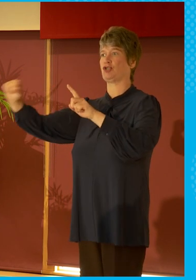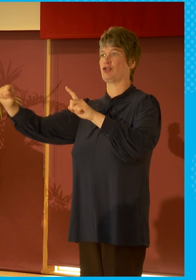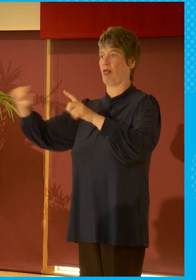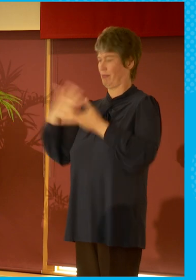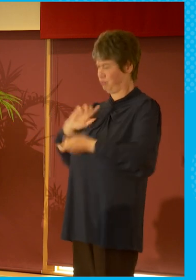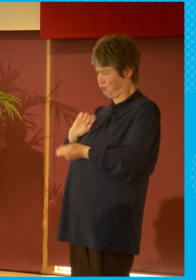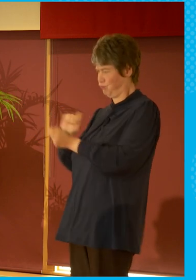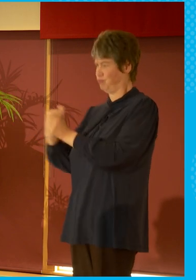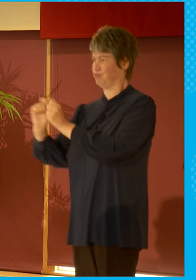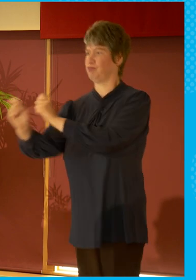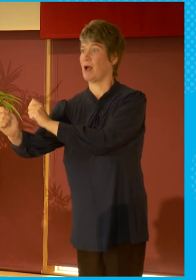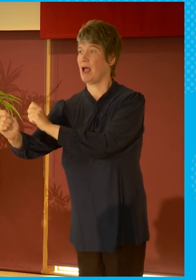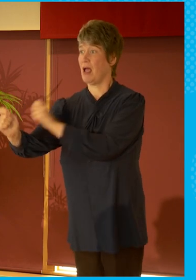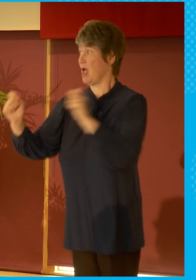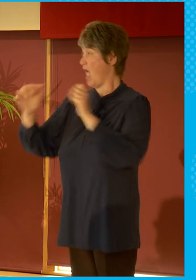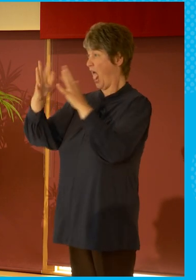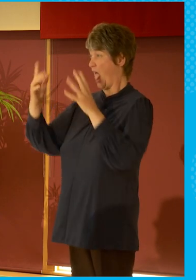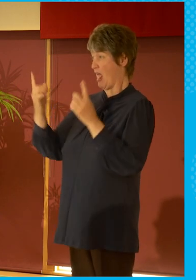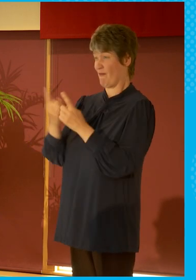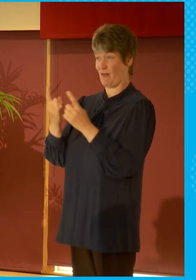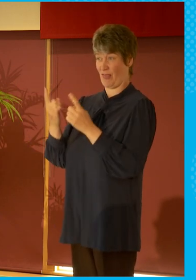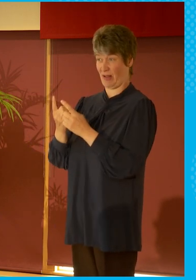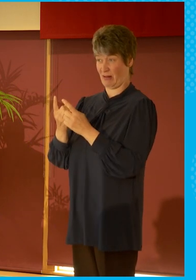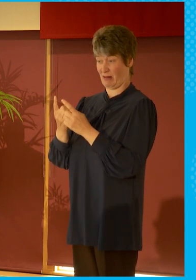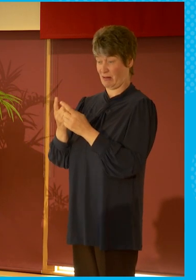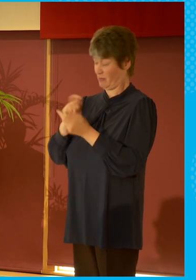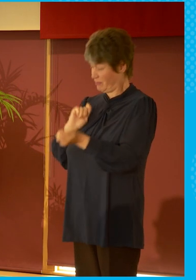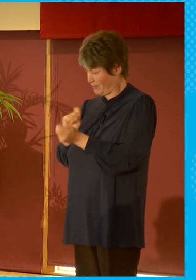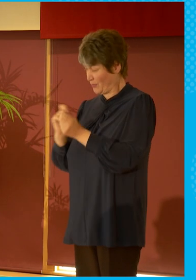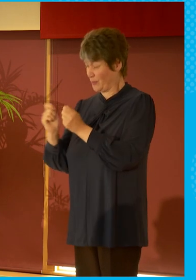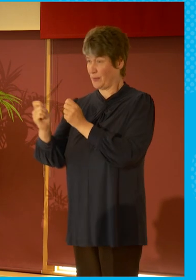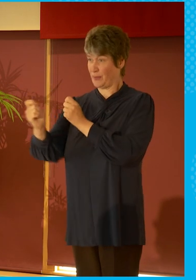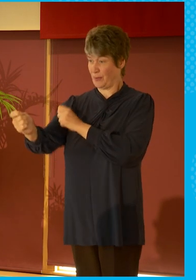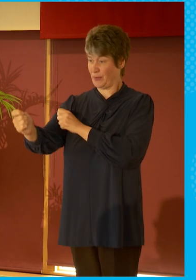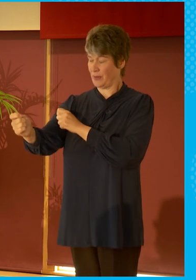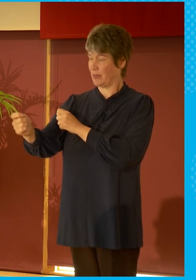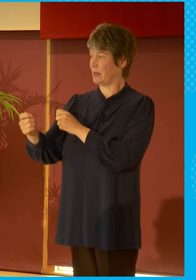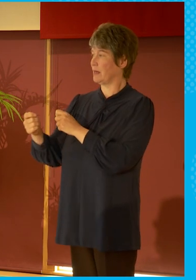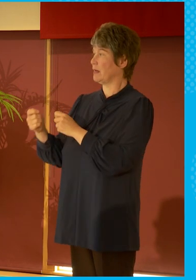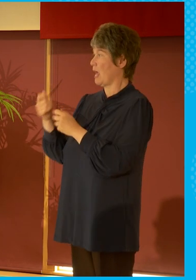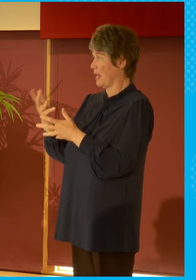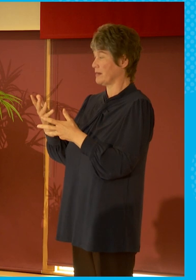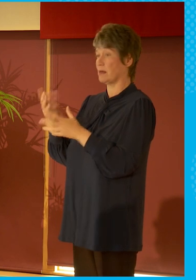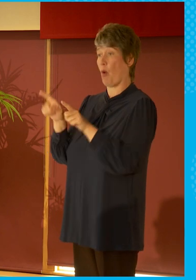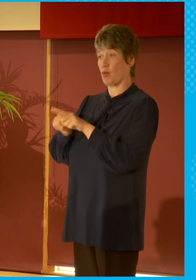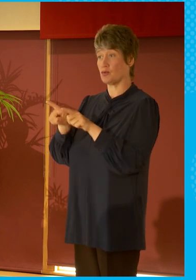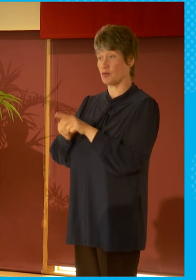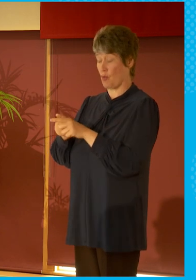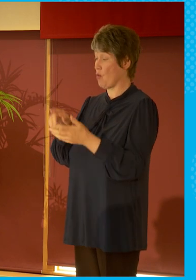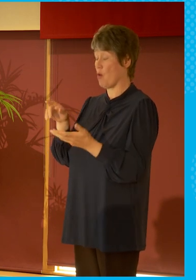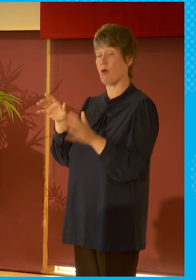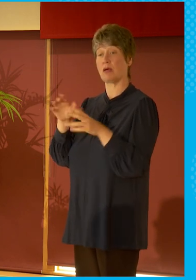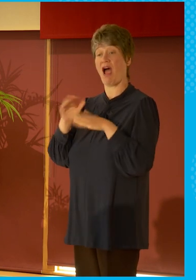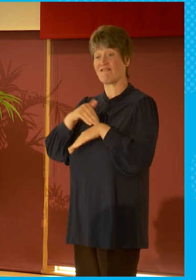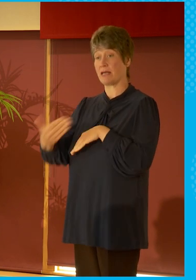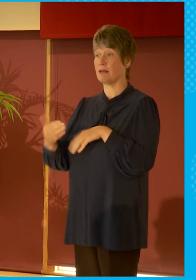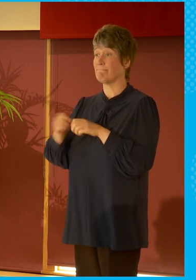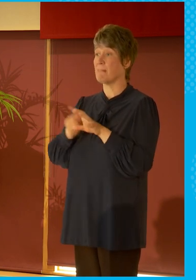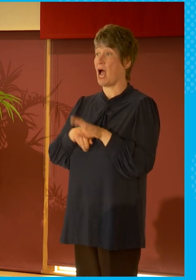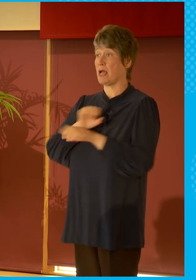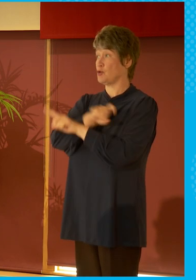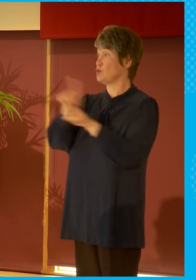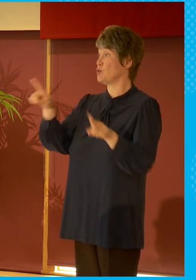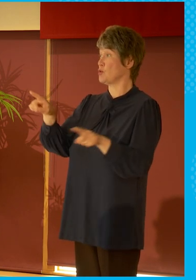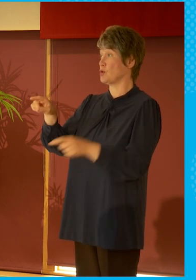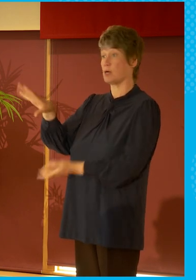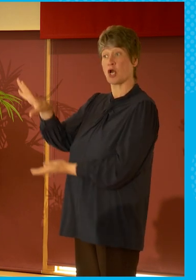certainly that my newsroom is doing and it's certainly been driven by change and consumption by all of you and all of us here because we are